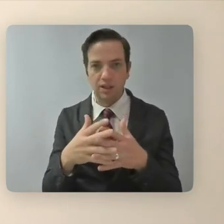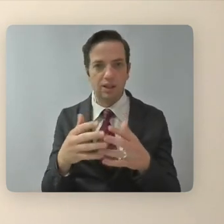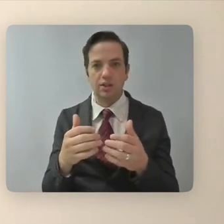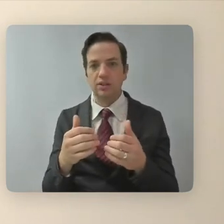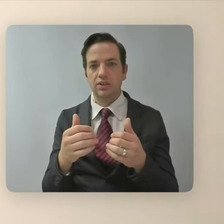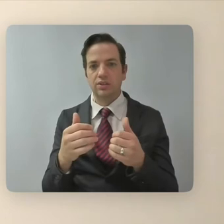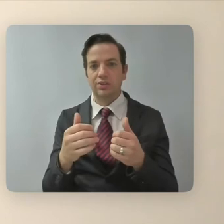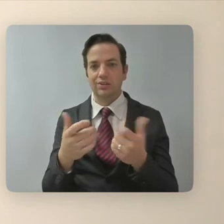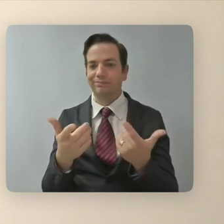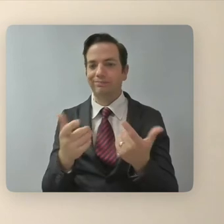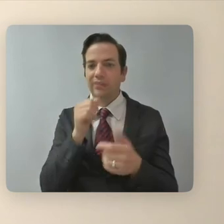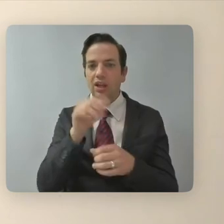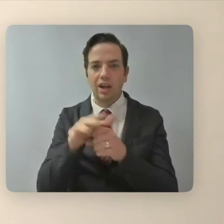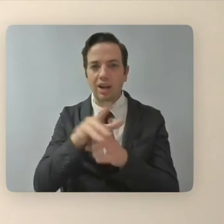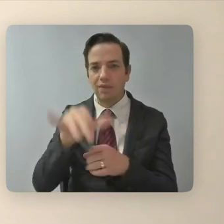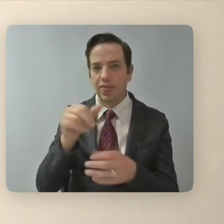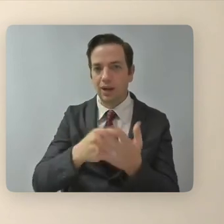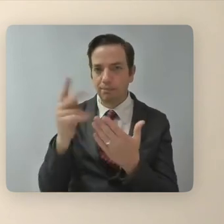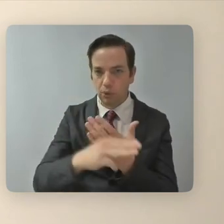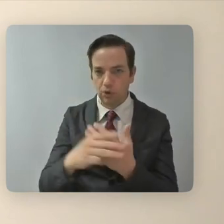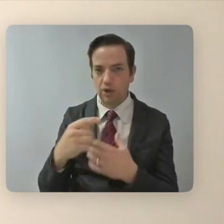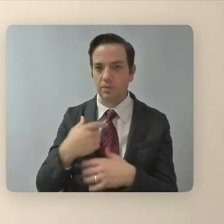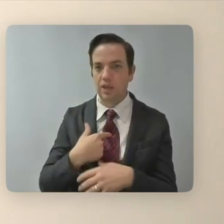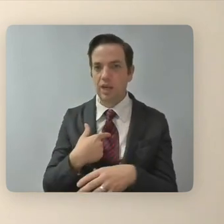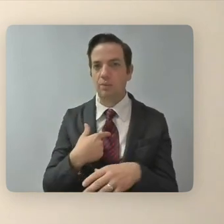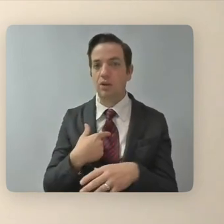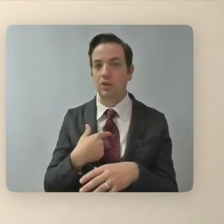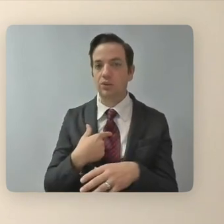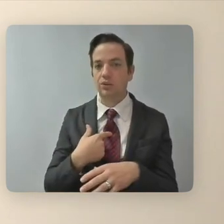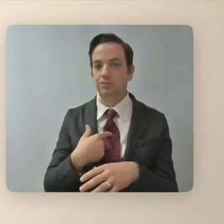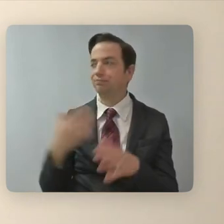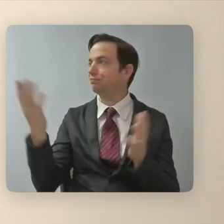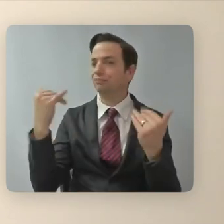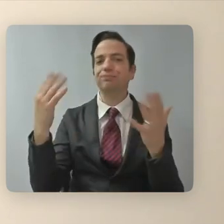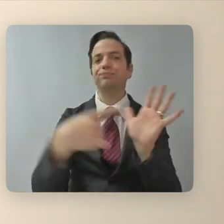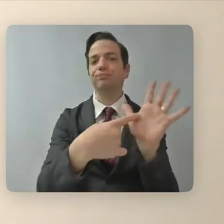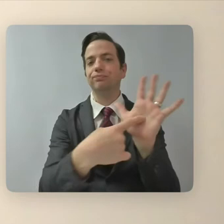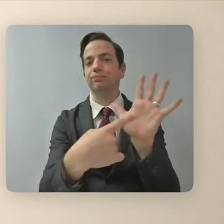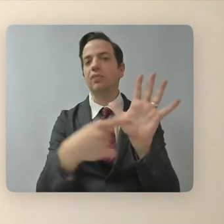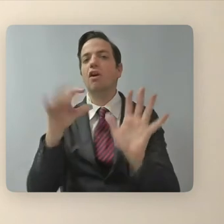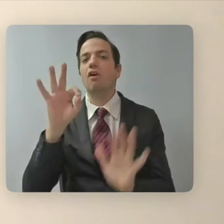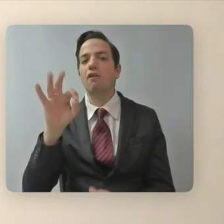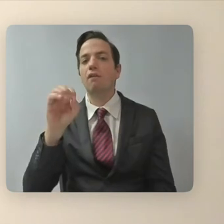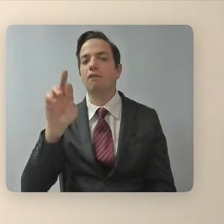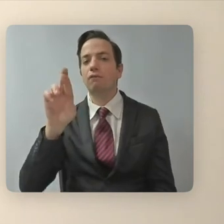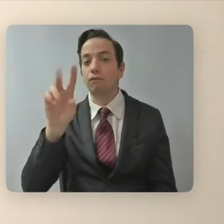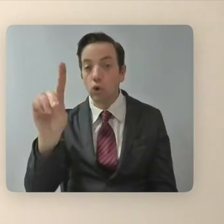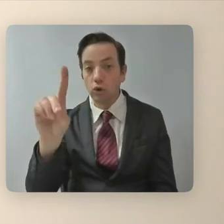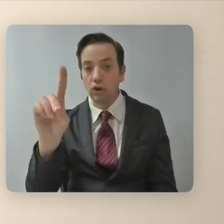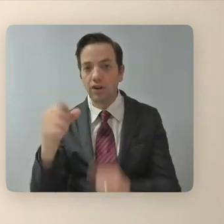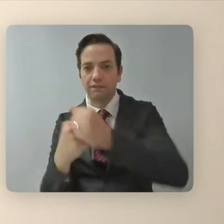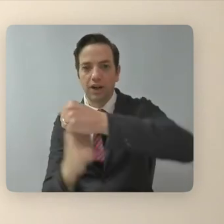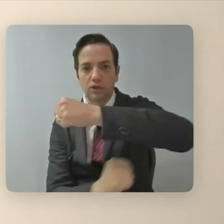kinds of programs. And I do want to lift up the Ford Foundation. I do think that they really,